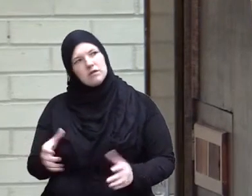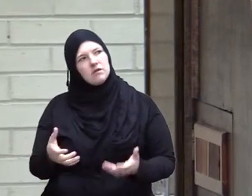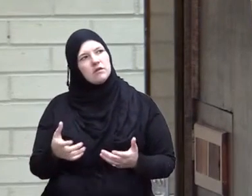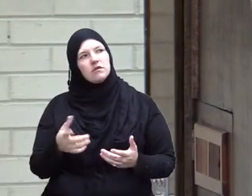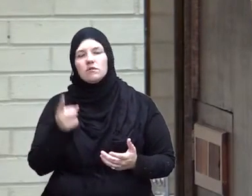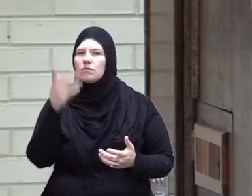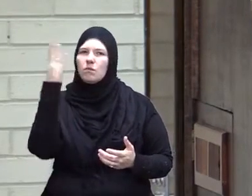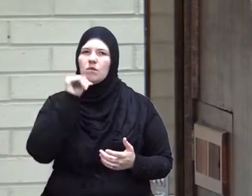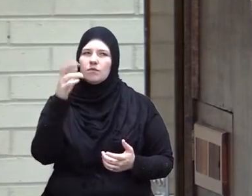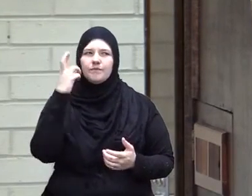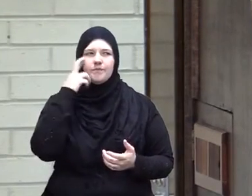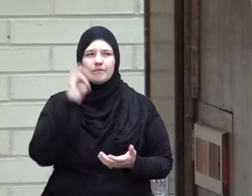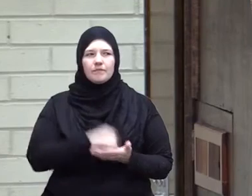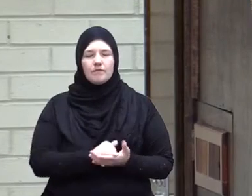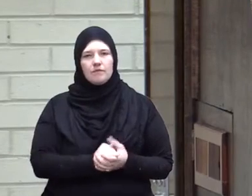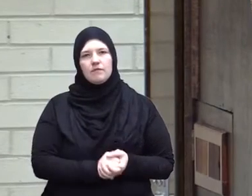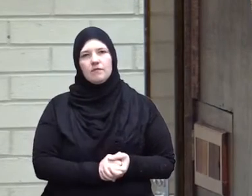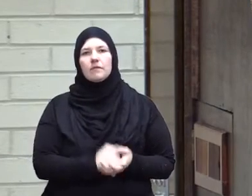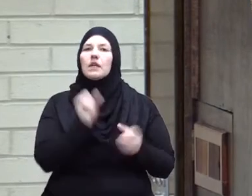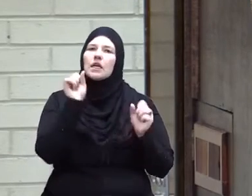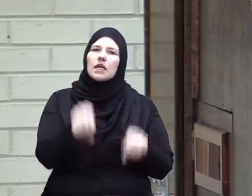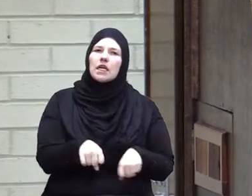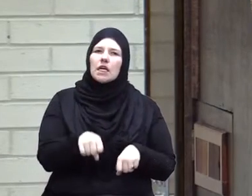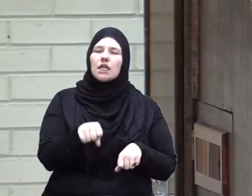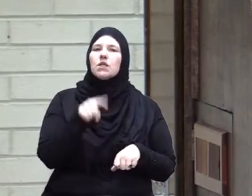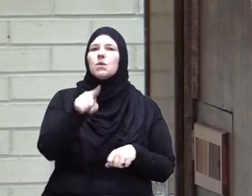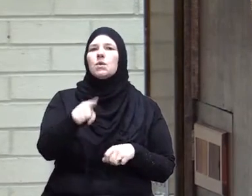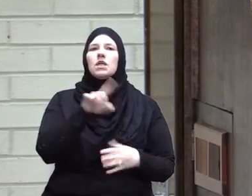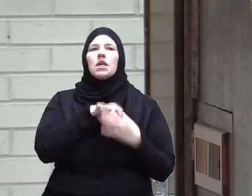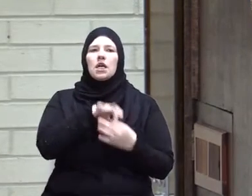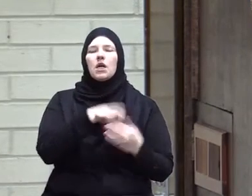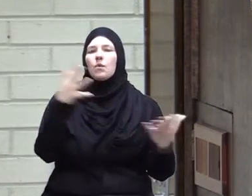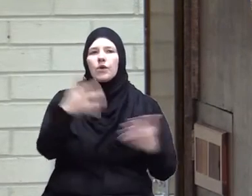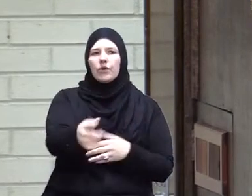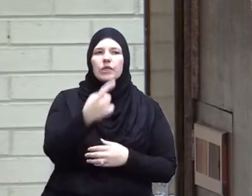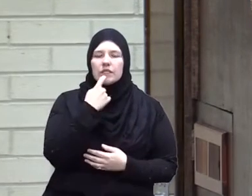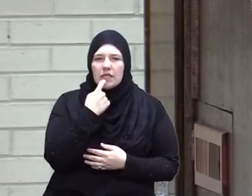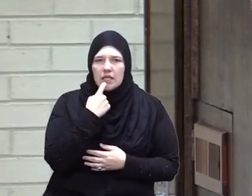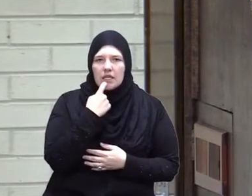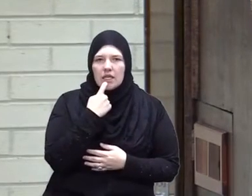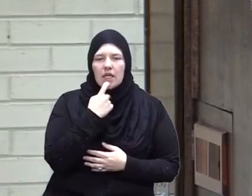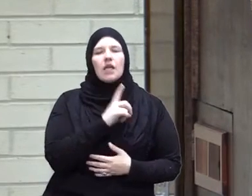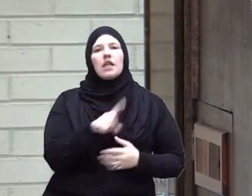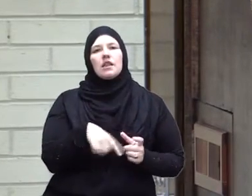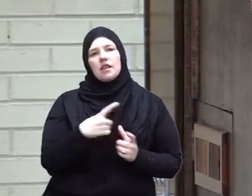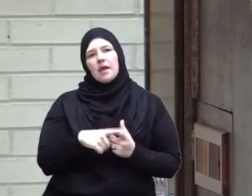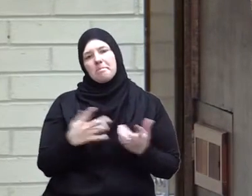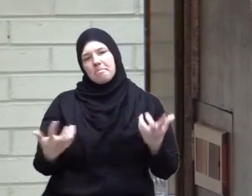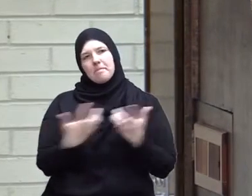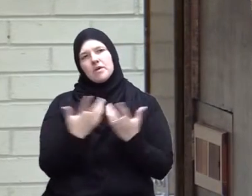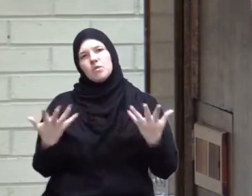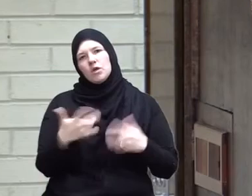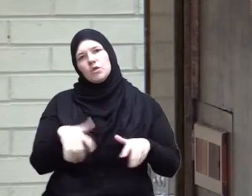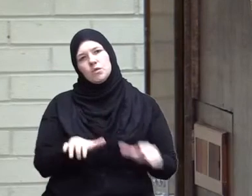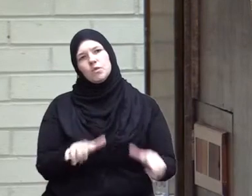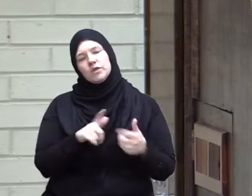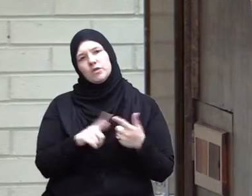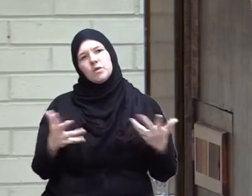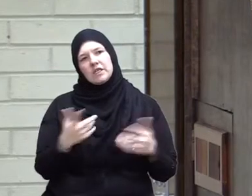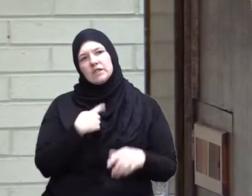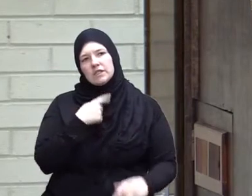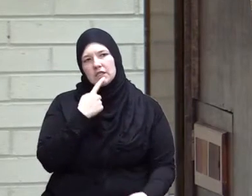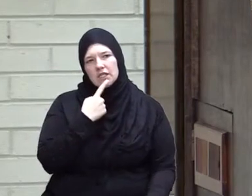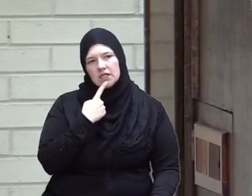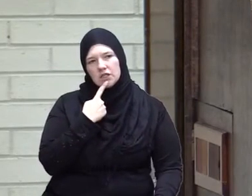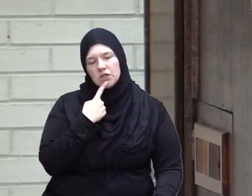have reasoning can't you connect what you're saying and match what you're doing to what you're saying